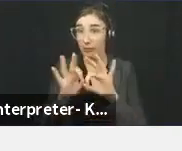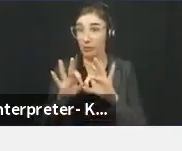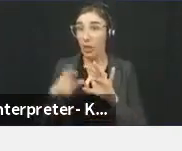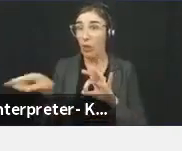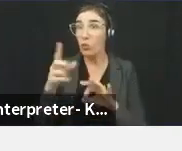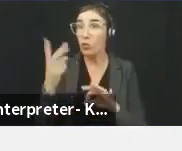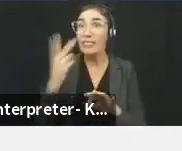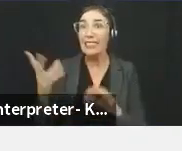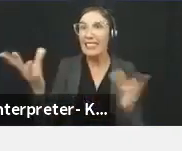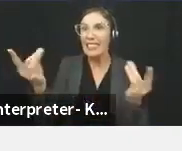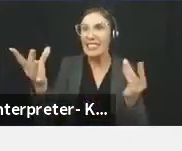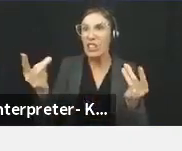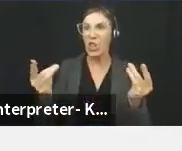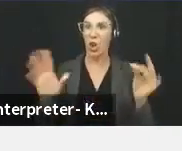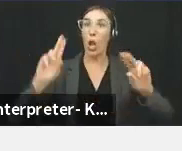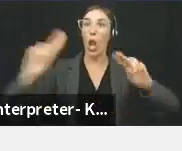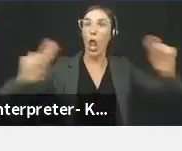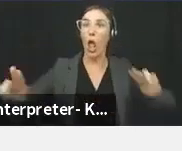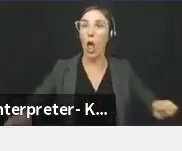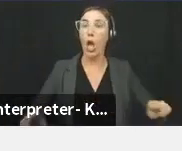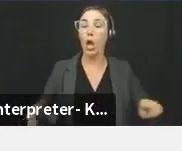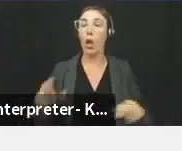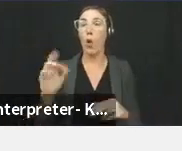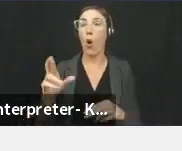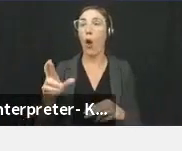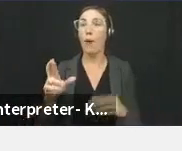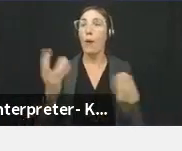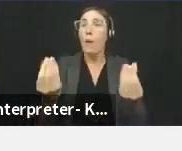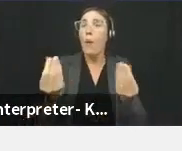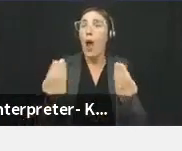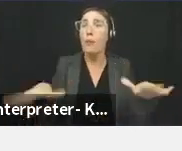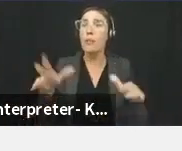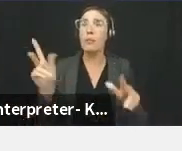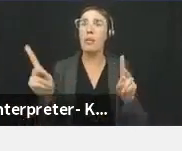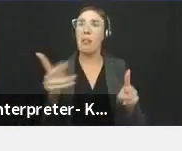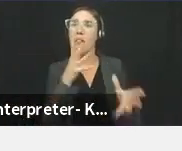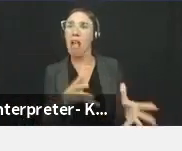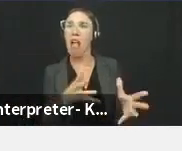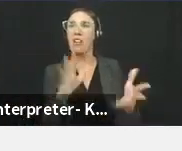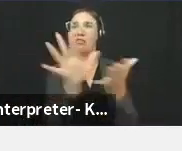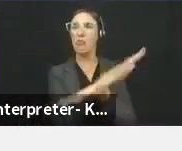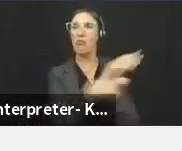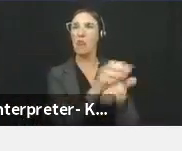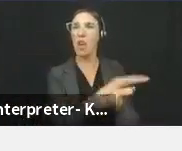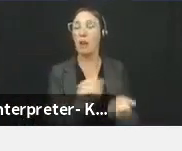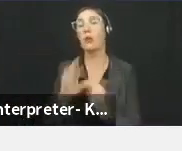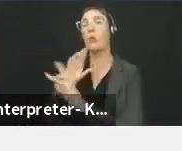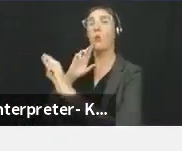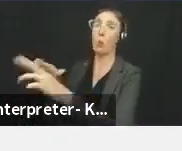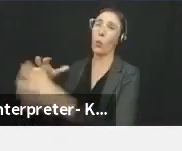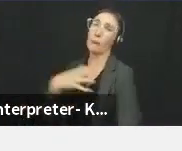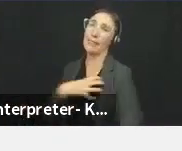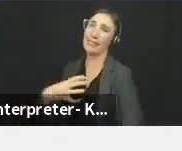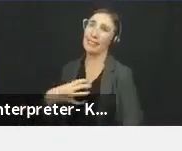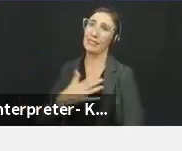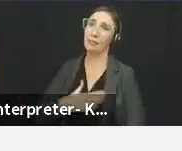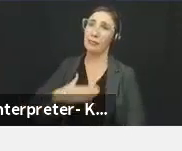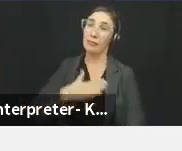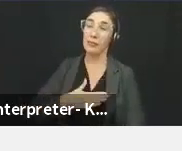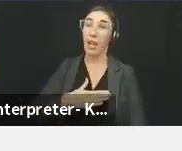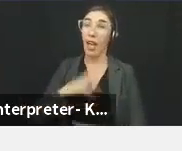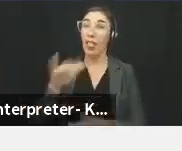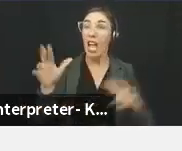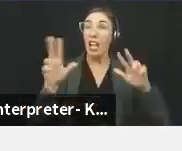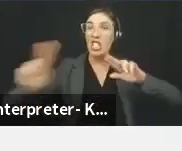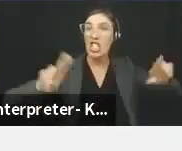stickering or destruction of property in the community, contact the police. It's important to note you should not remove or alter the